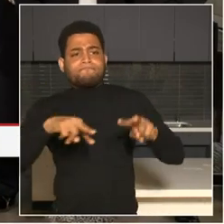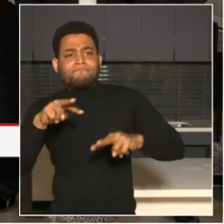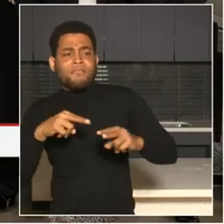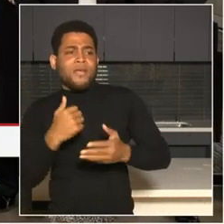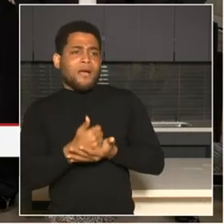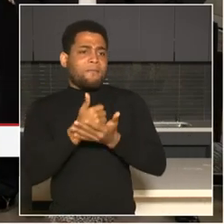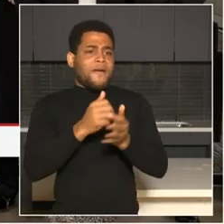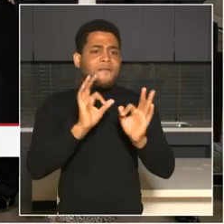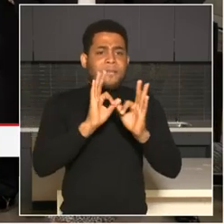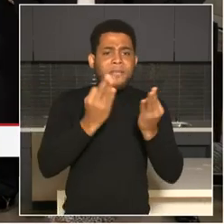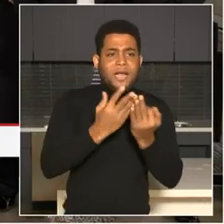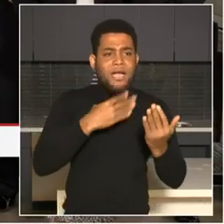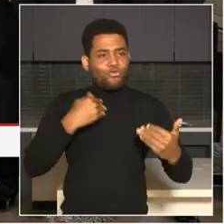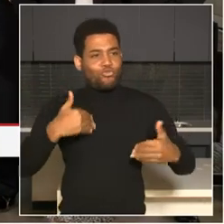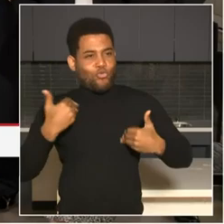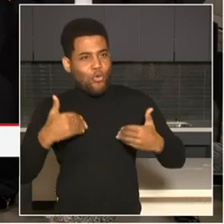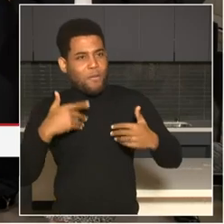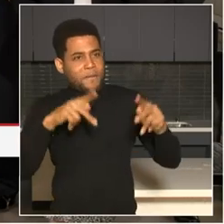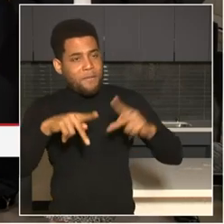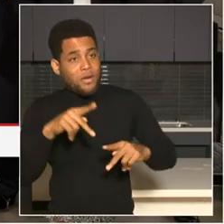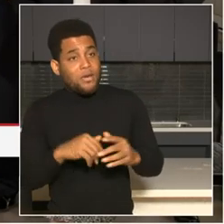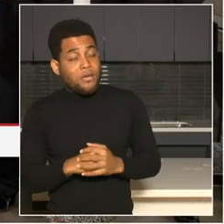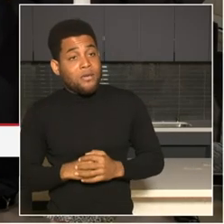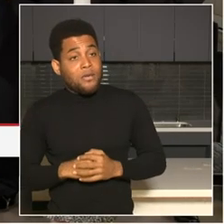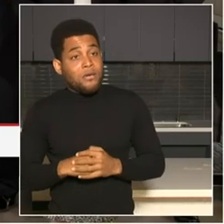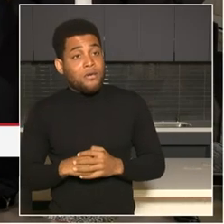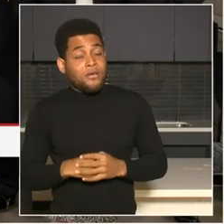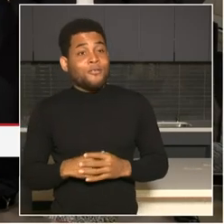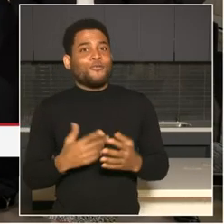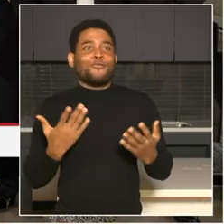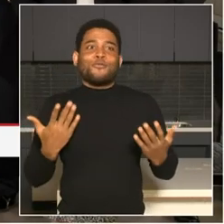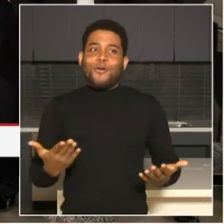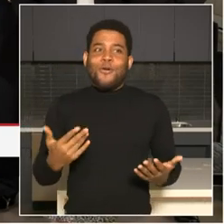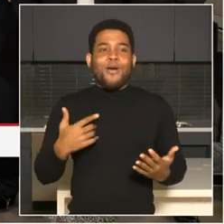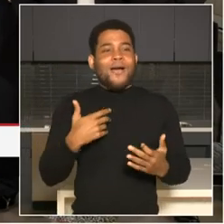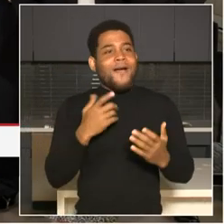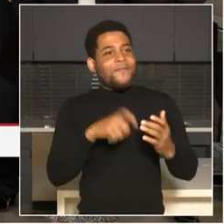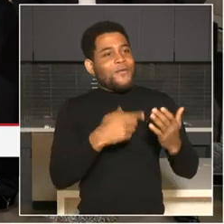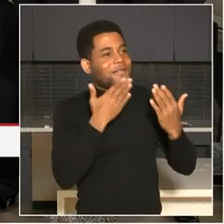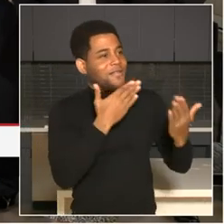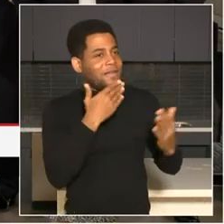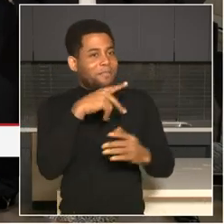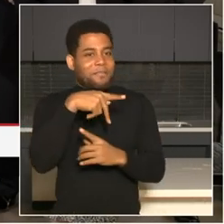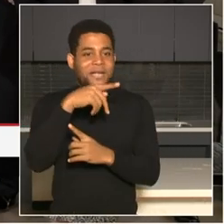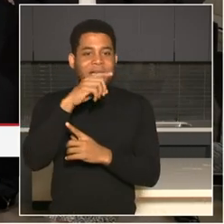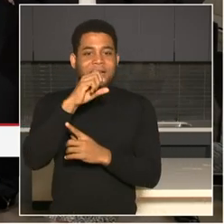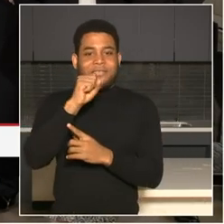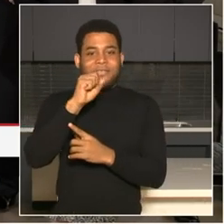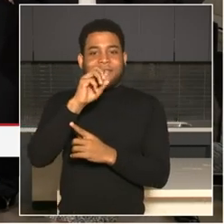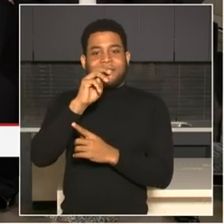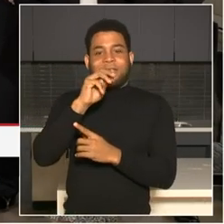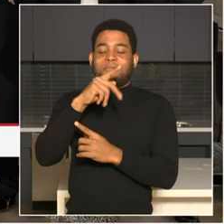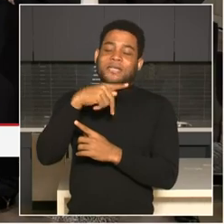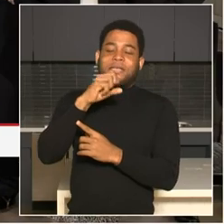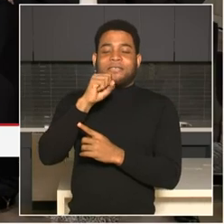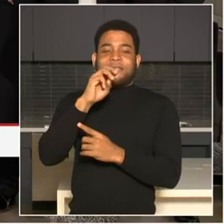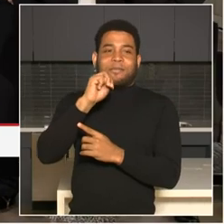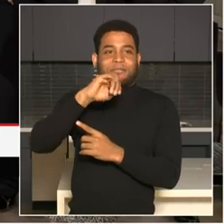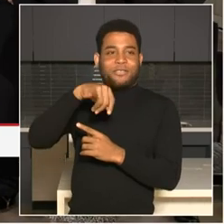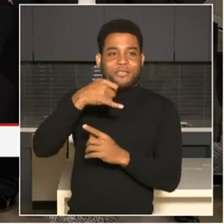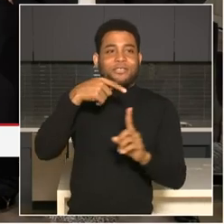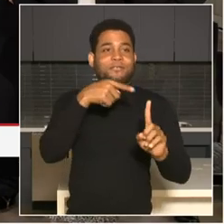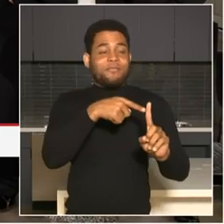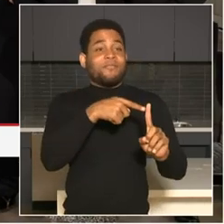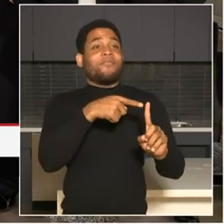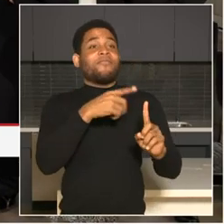acknowledge and thank the PSJ team and the team at DYRS for getting this done so quickly. And